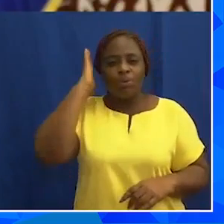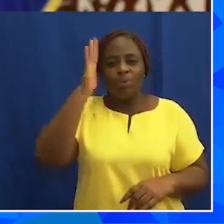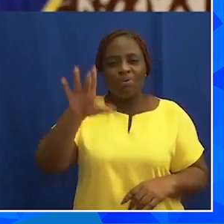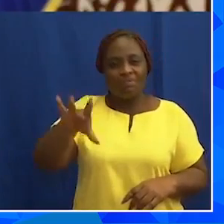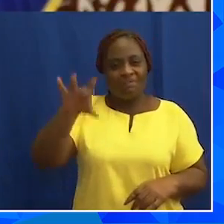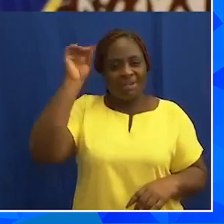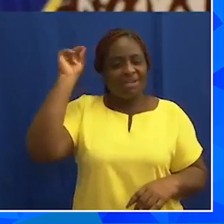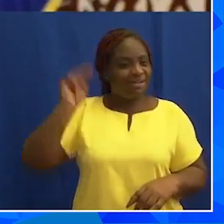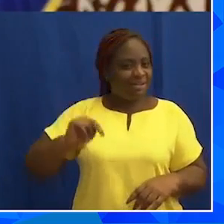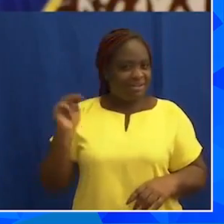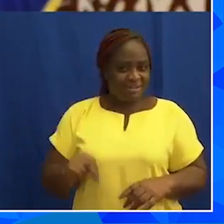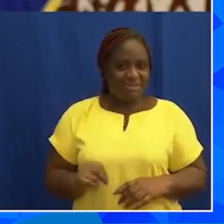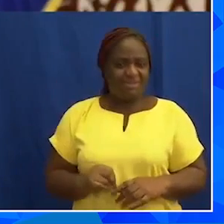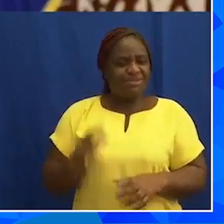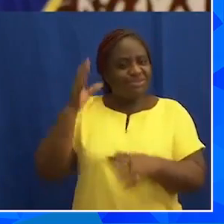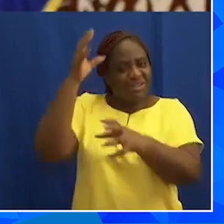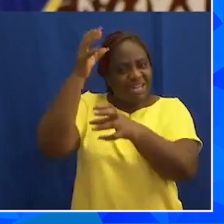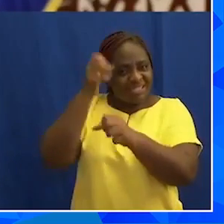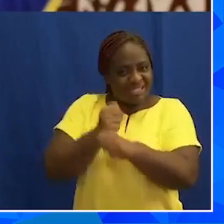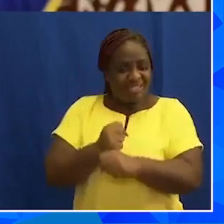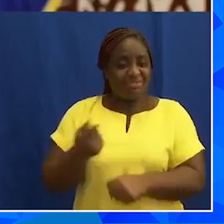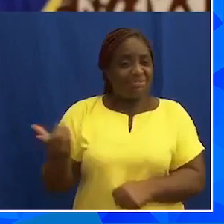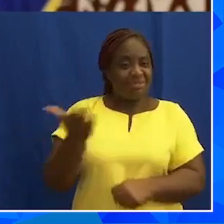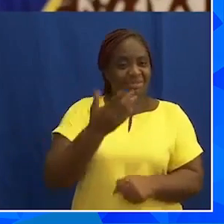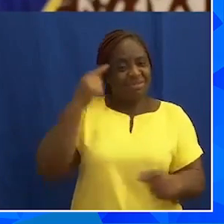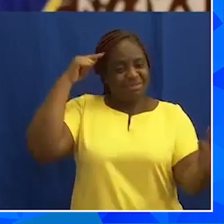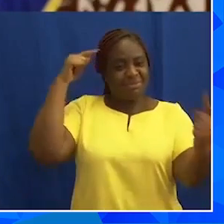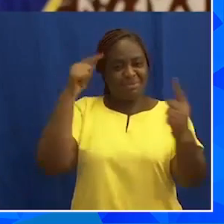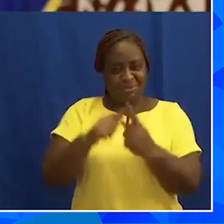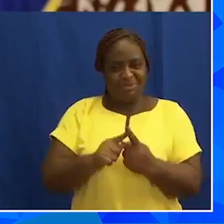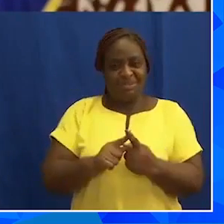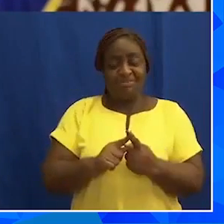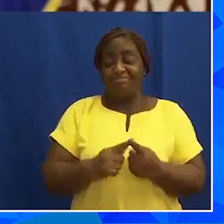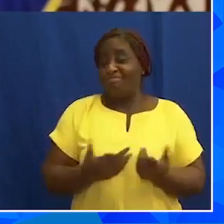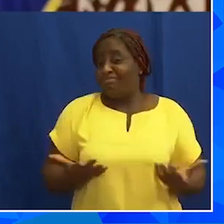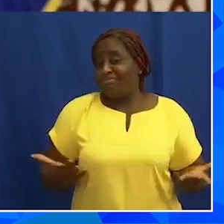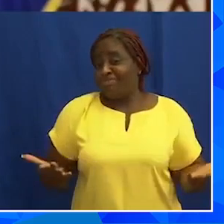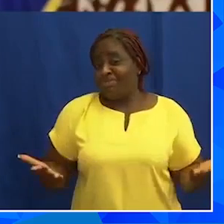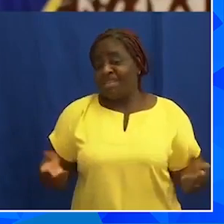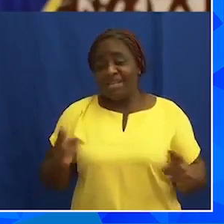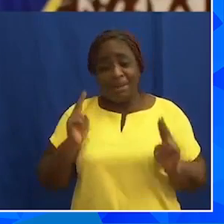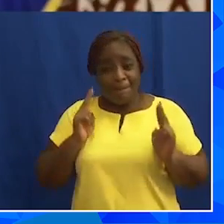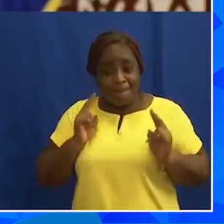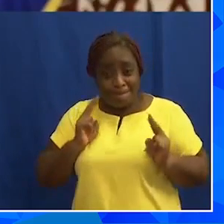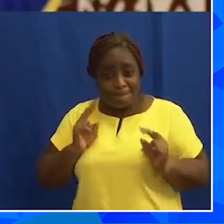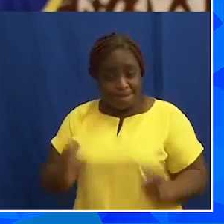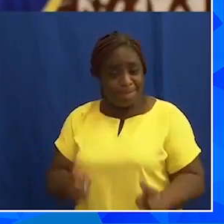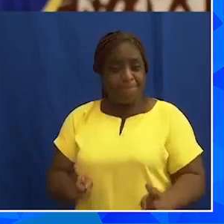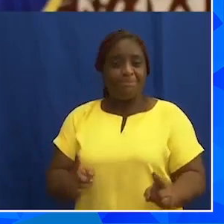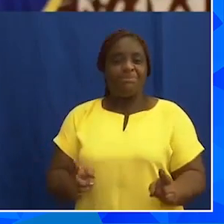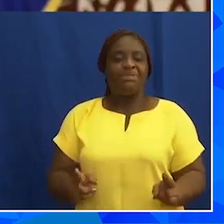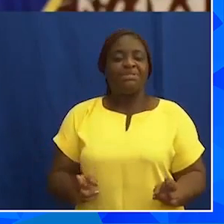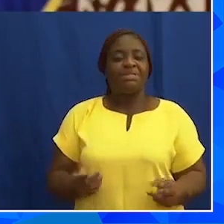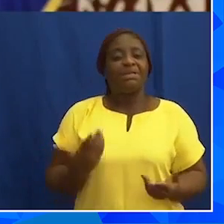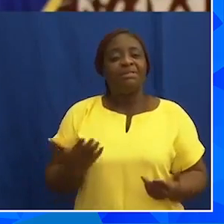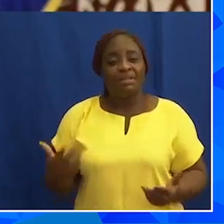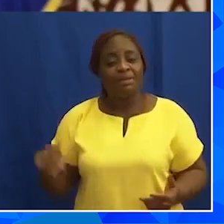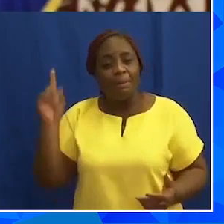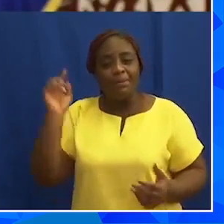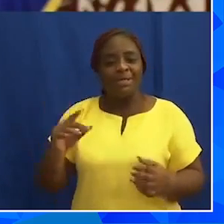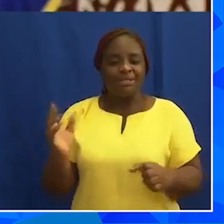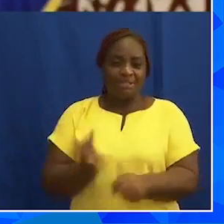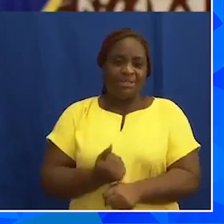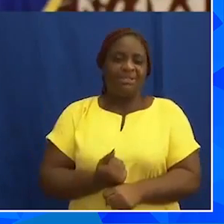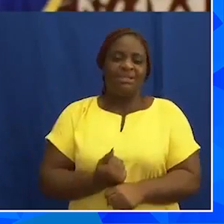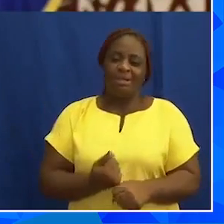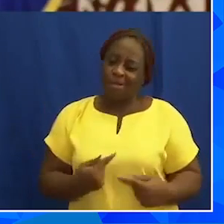means to achieve these goals, goals, even if the immediate measures we have to take, are